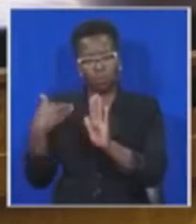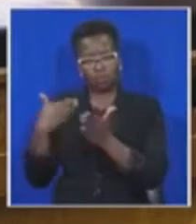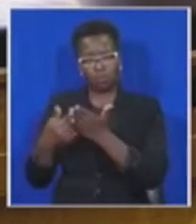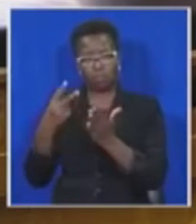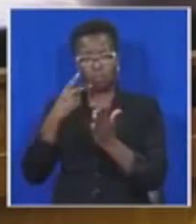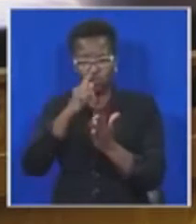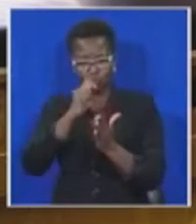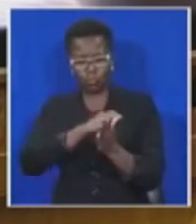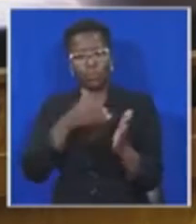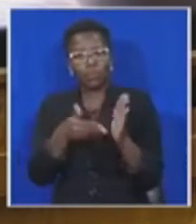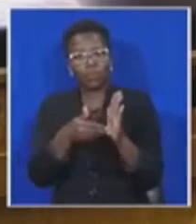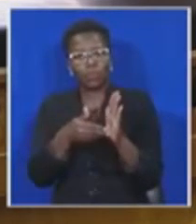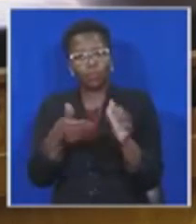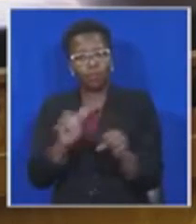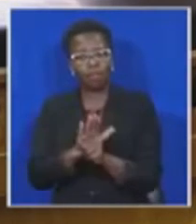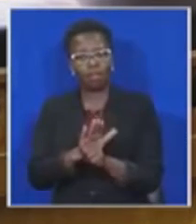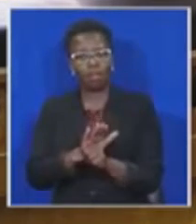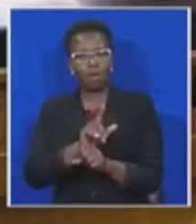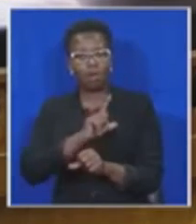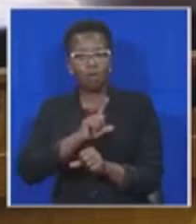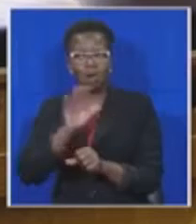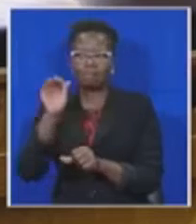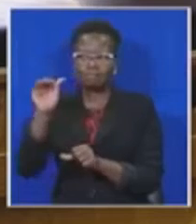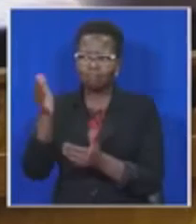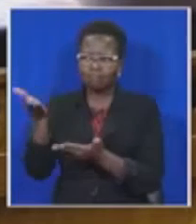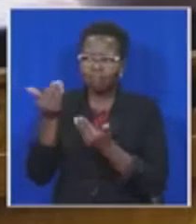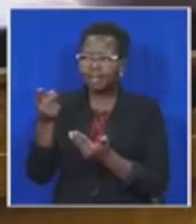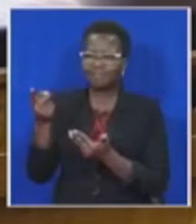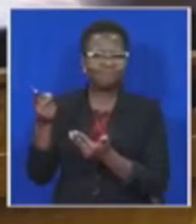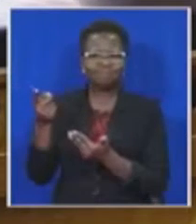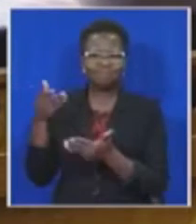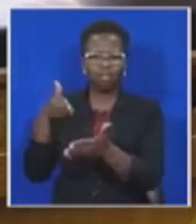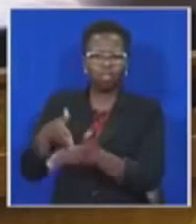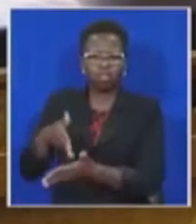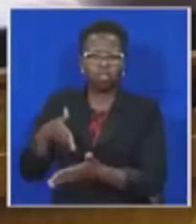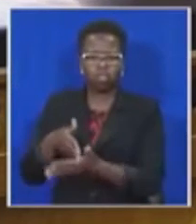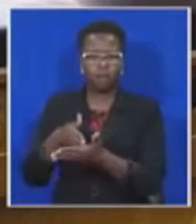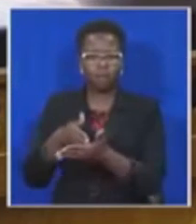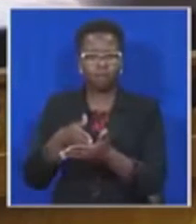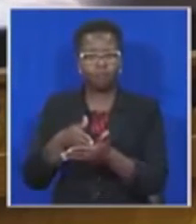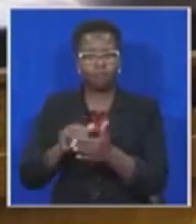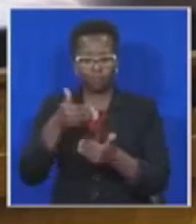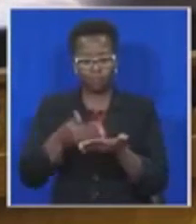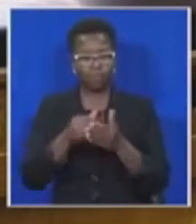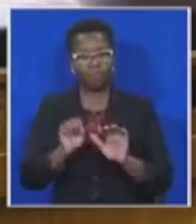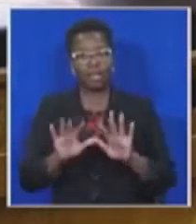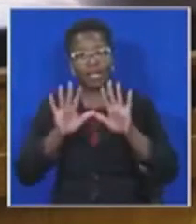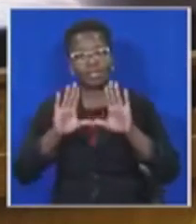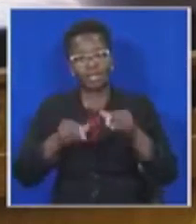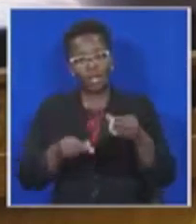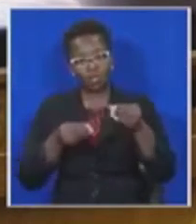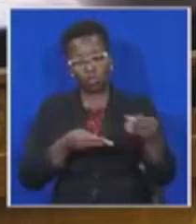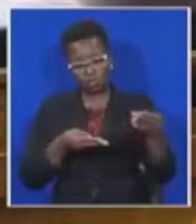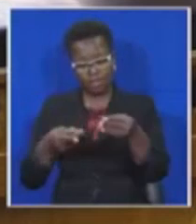but say that getting information out of government has been like pulling teeth. At least ten documents referred to when justifying